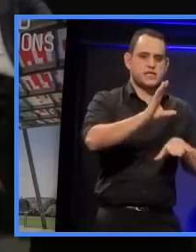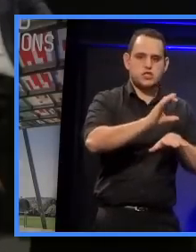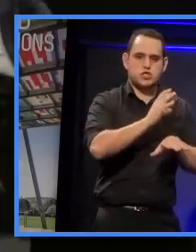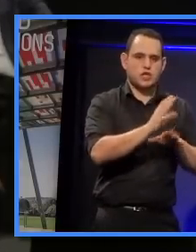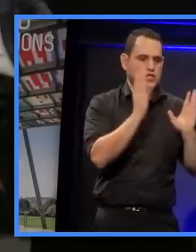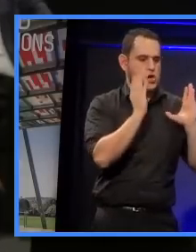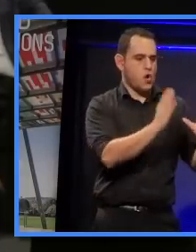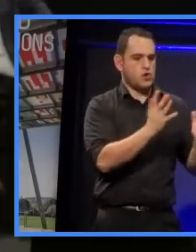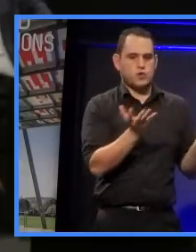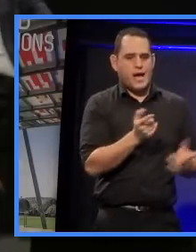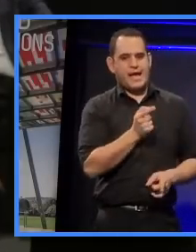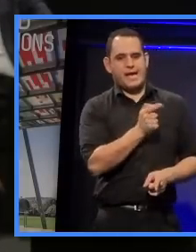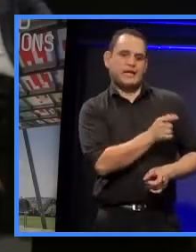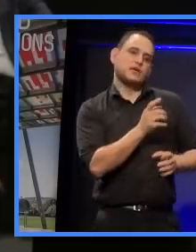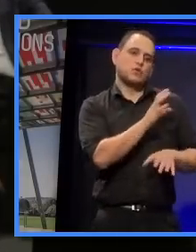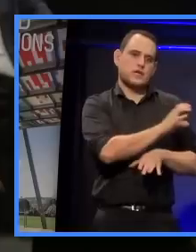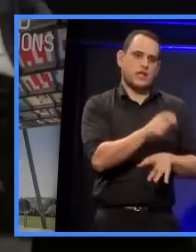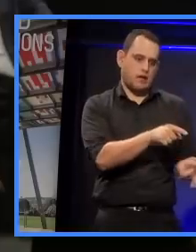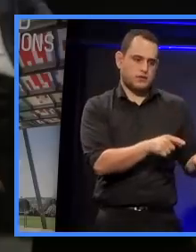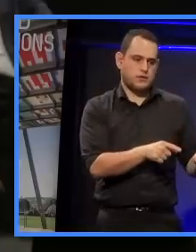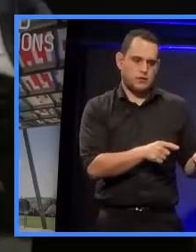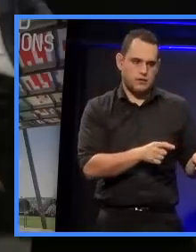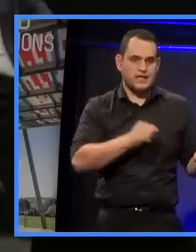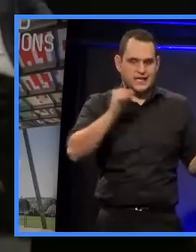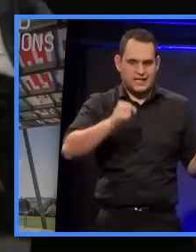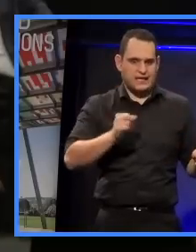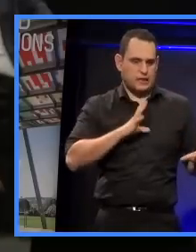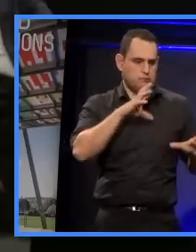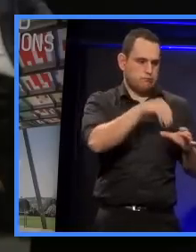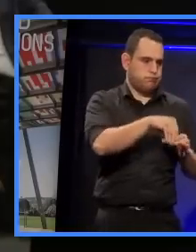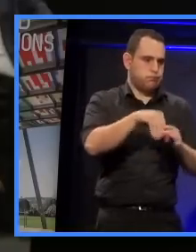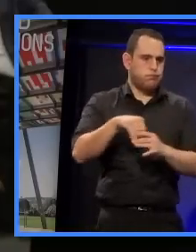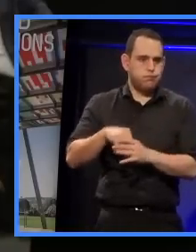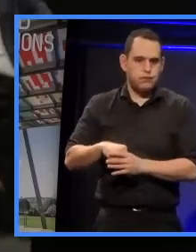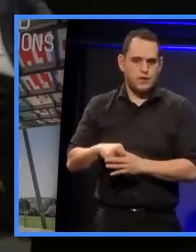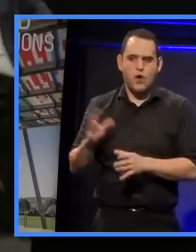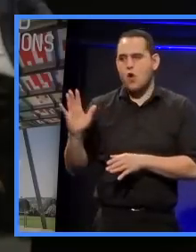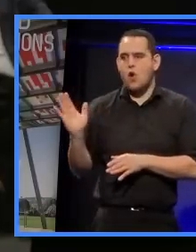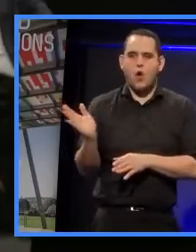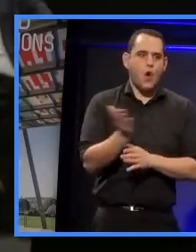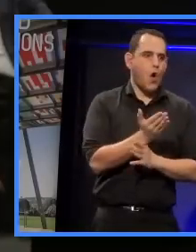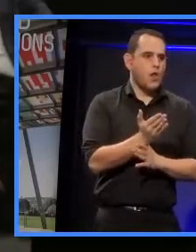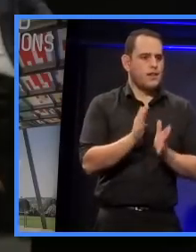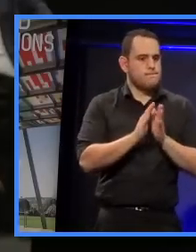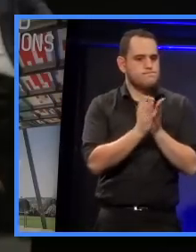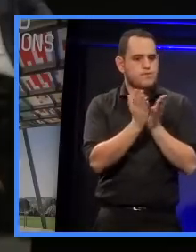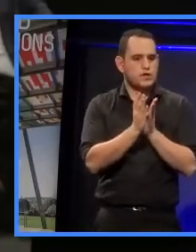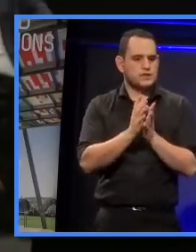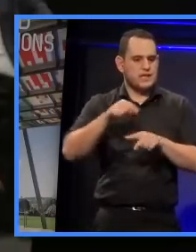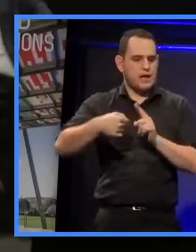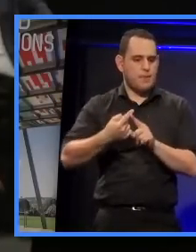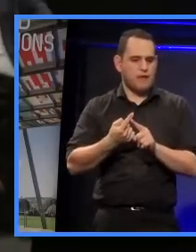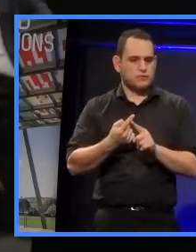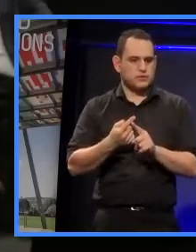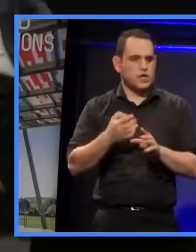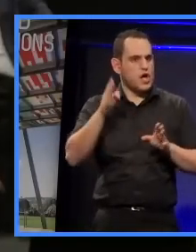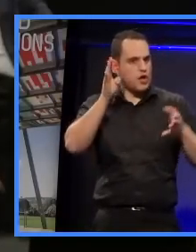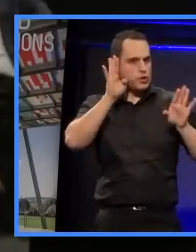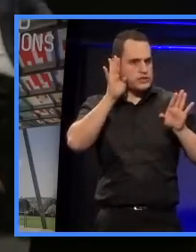halls in the world and Christchurch was in there. It's featured in every auditorium acoustics book written since 1970.